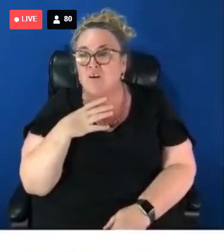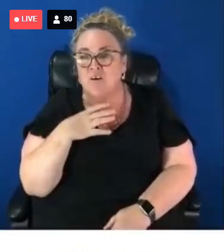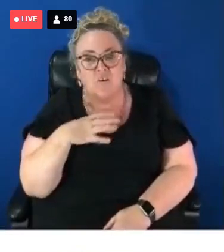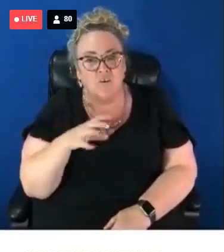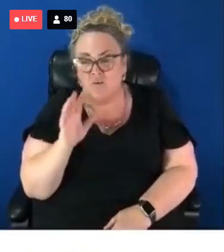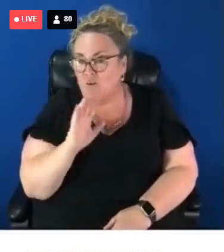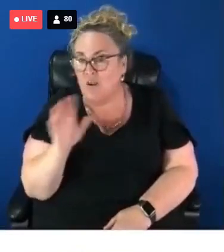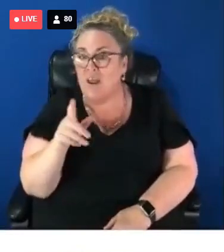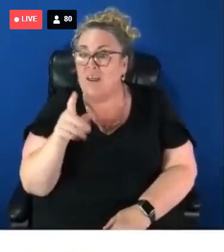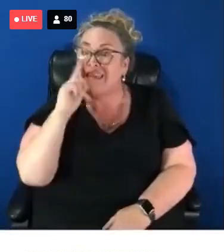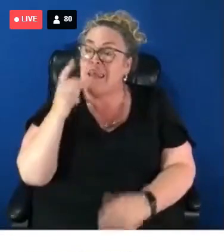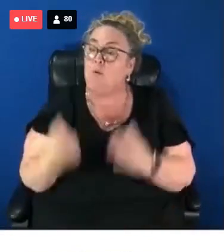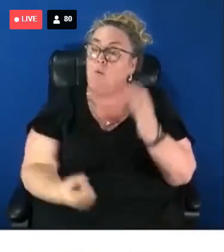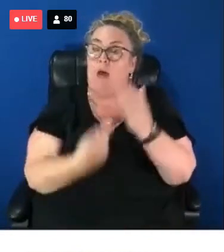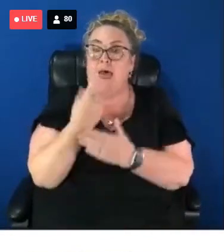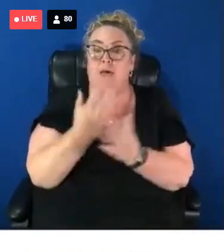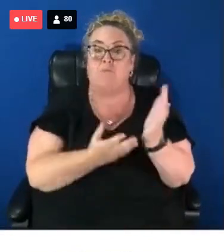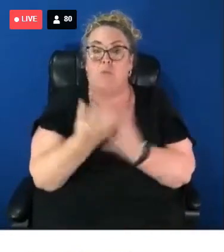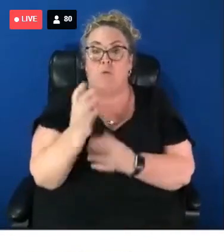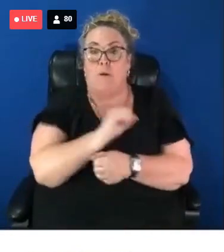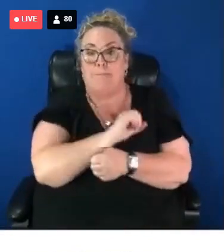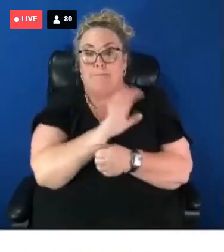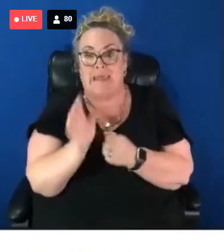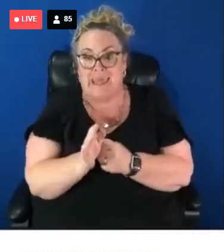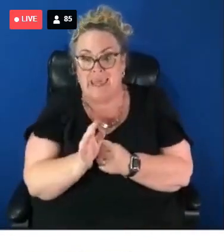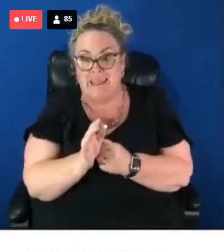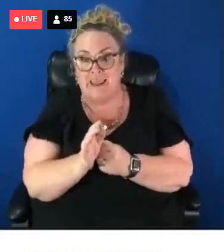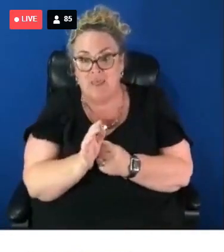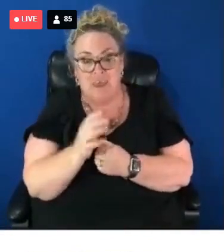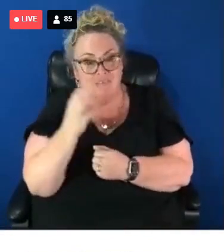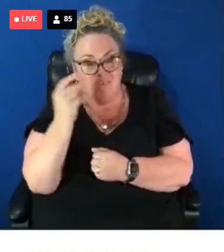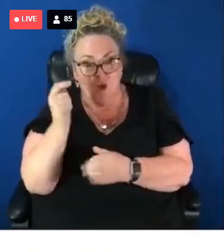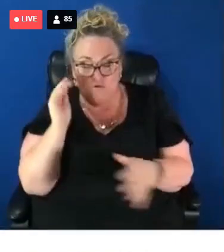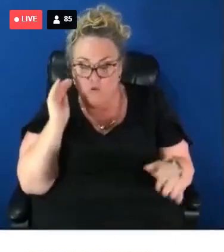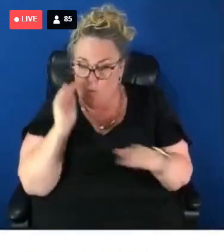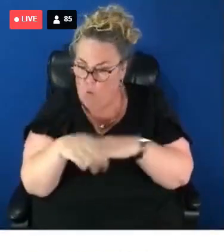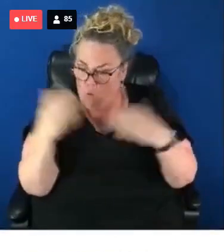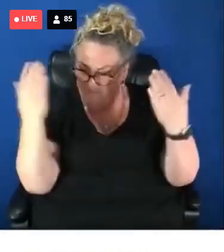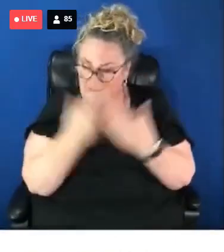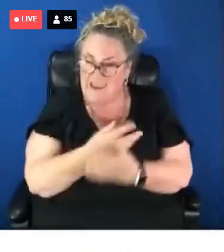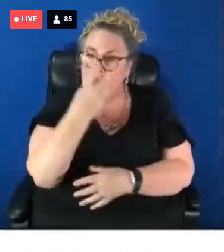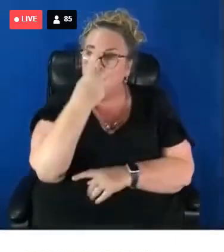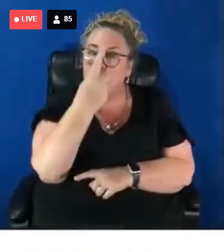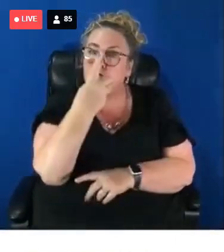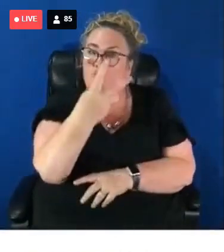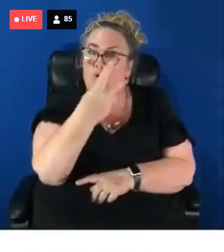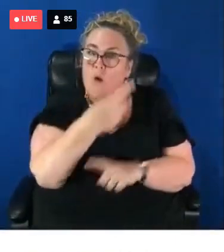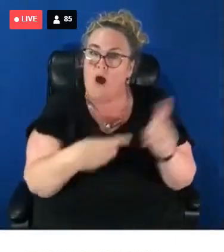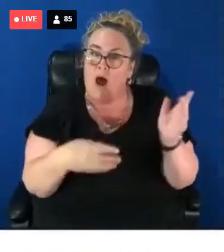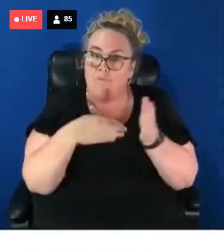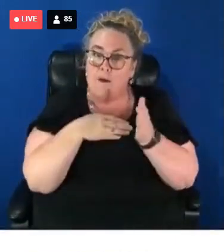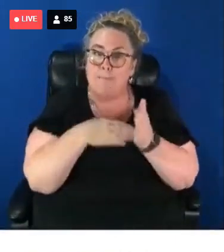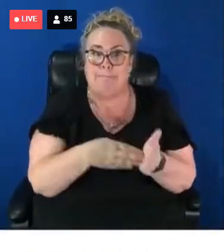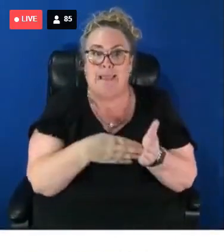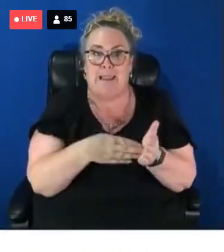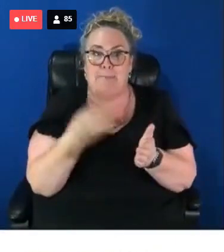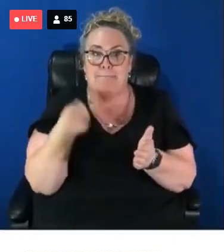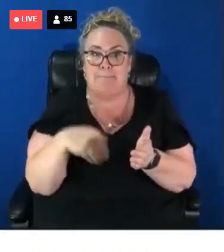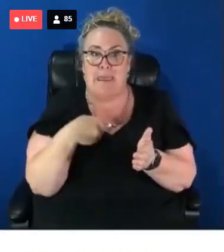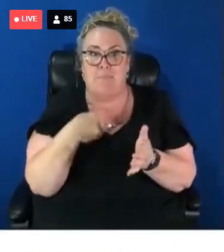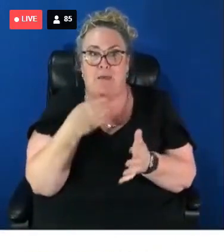a pandemic, when virtually overnight, two and a half million people were plunged into absolute desperation.